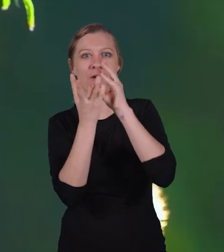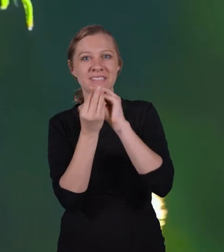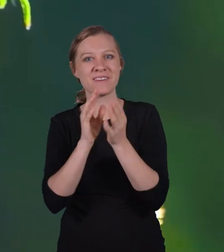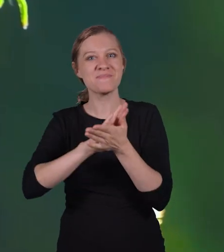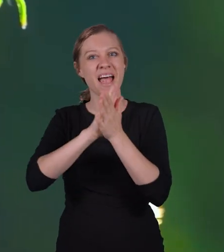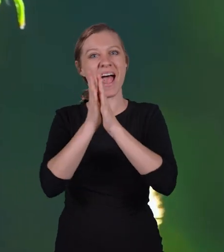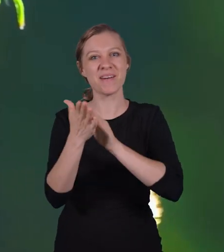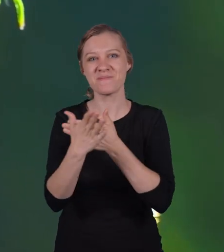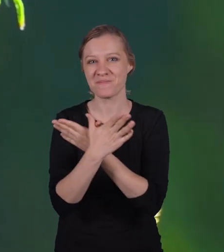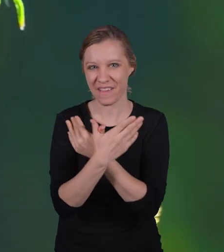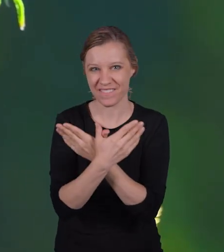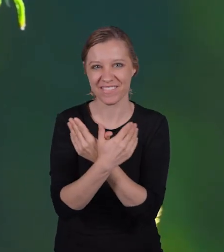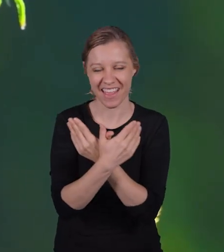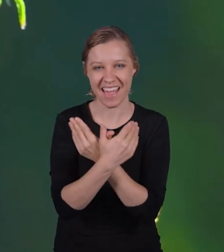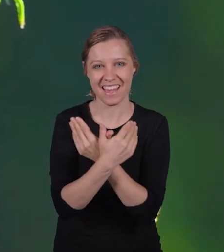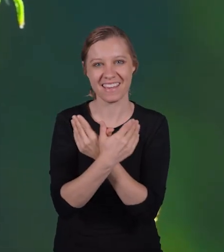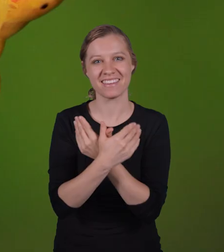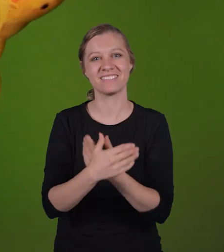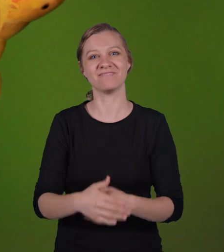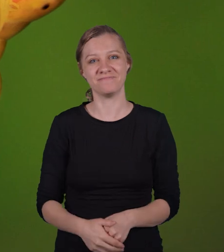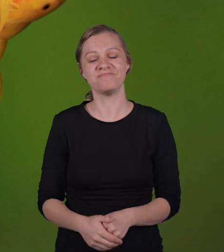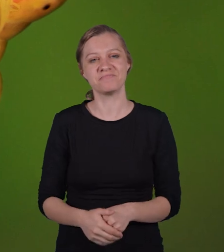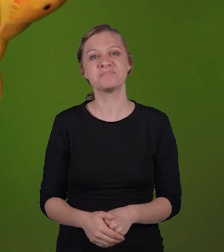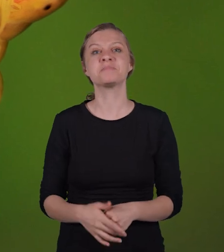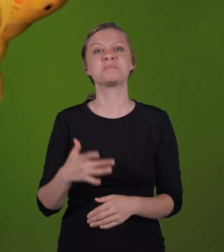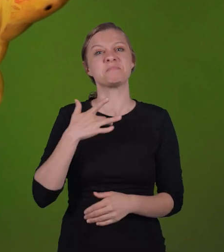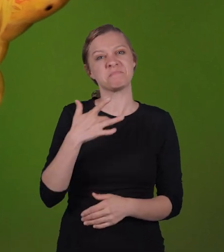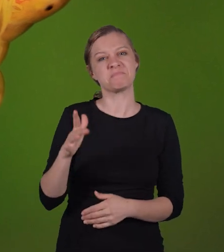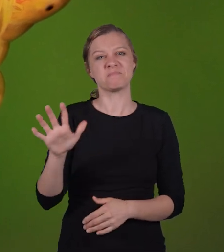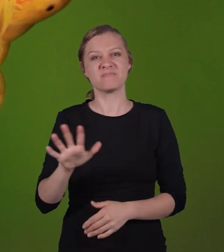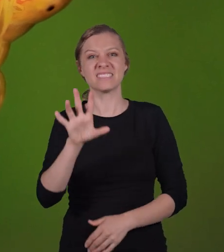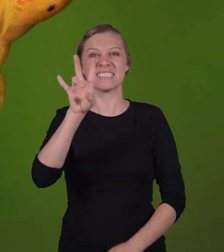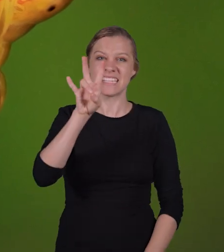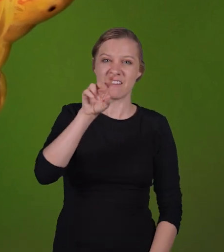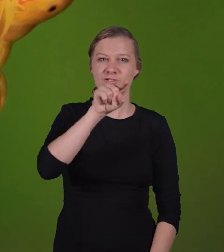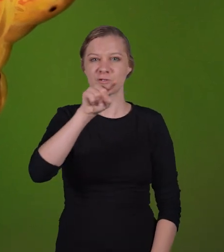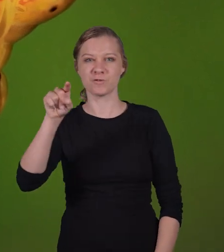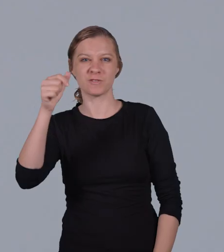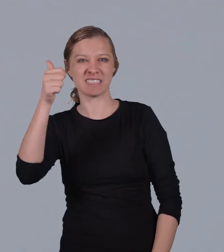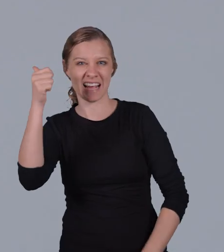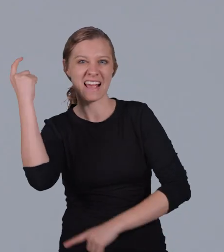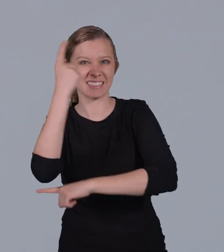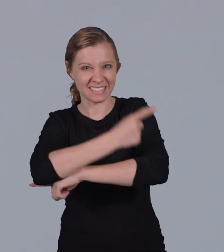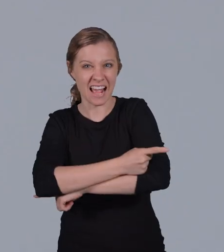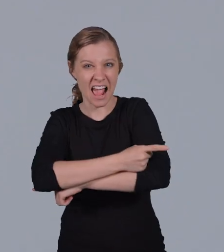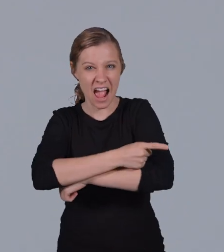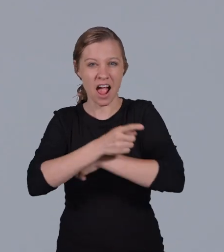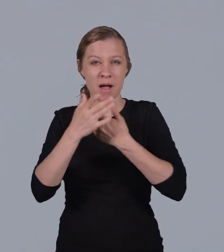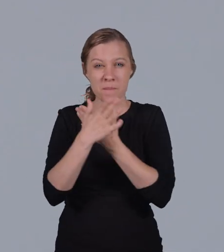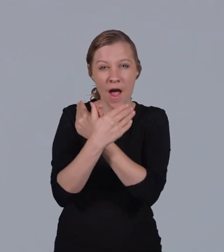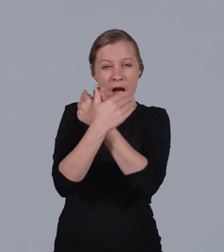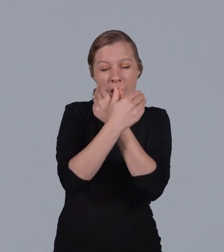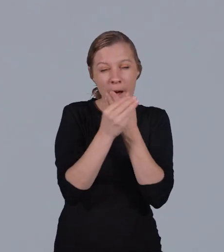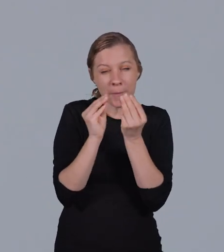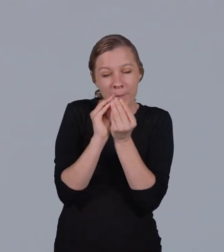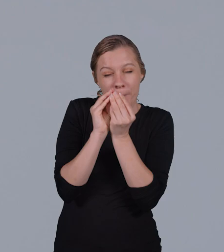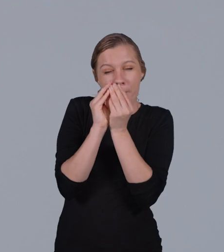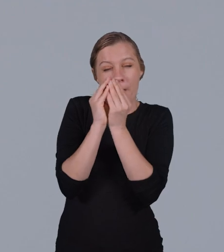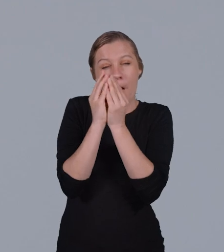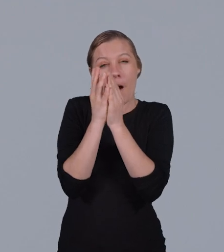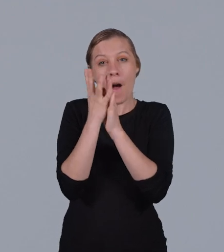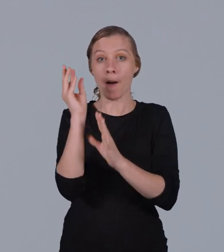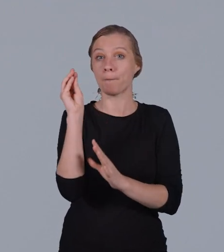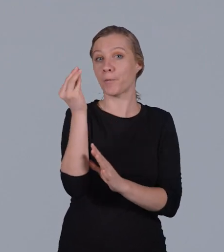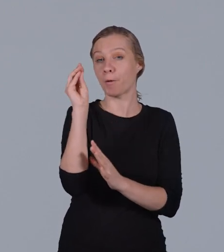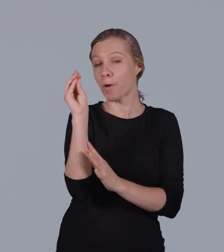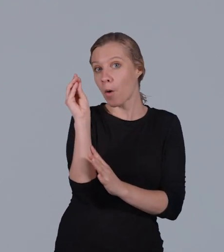changes into a butterfly. This takes about 7 to 10 days, at which time the butterfly will